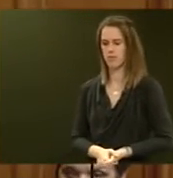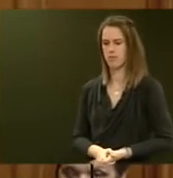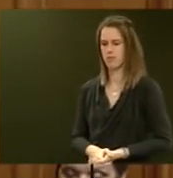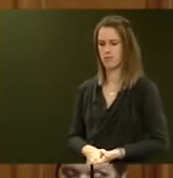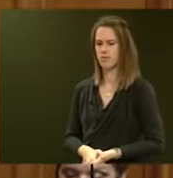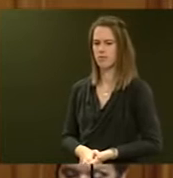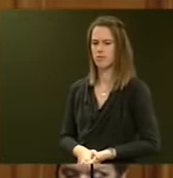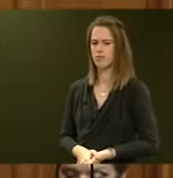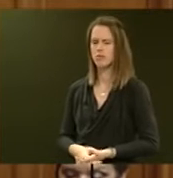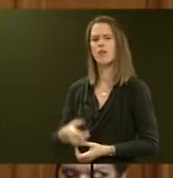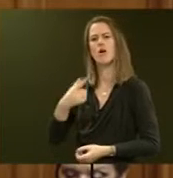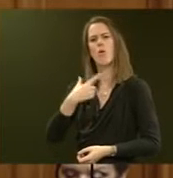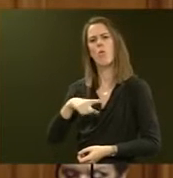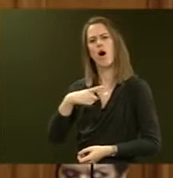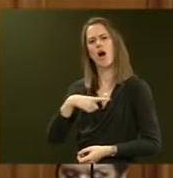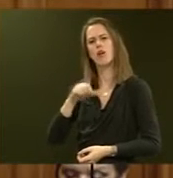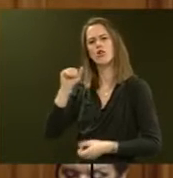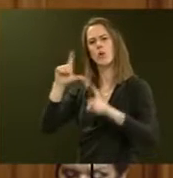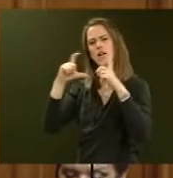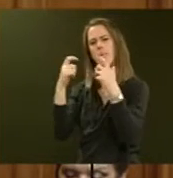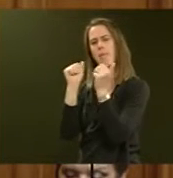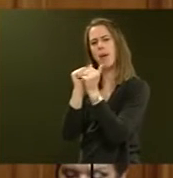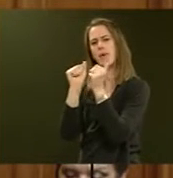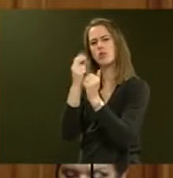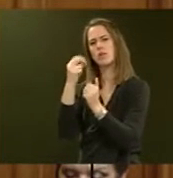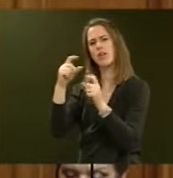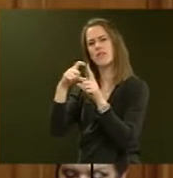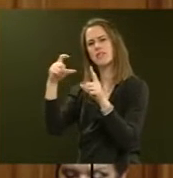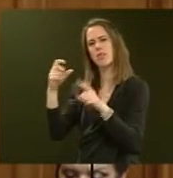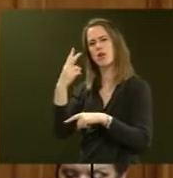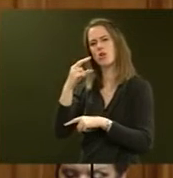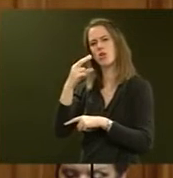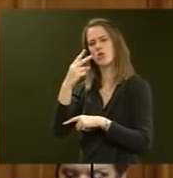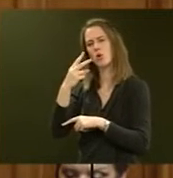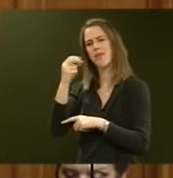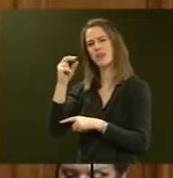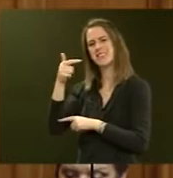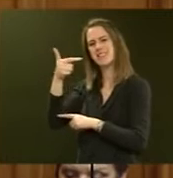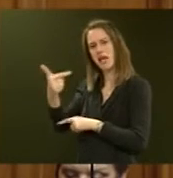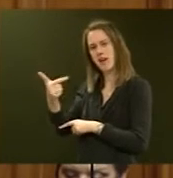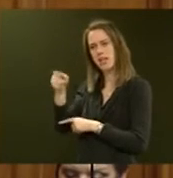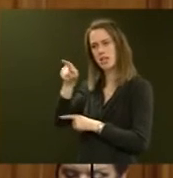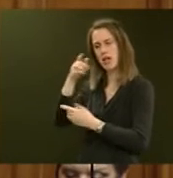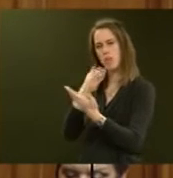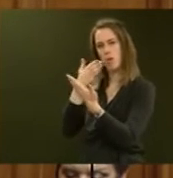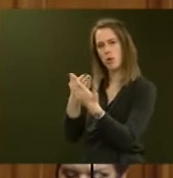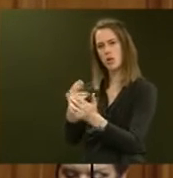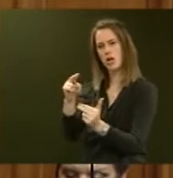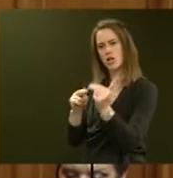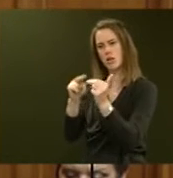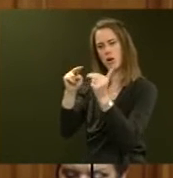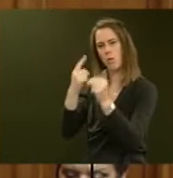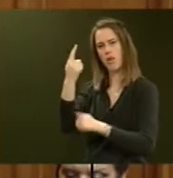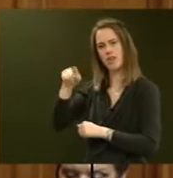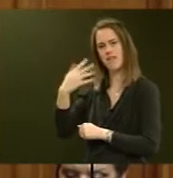Why then did, in the Cabinet paper of 20 December 2007, did he propose to build the 1